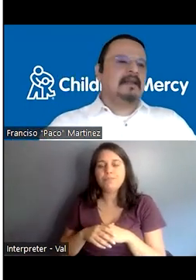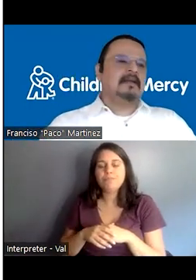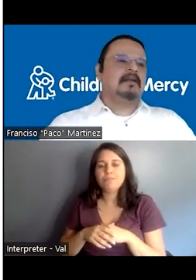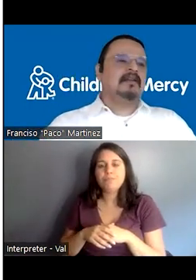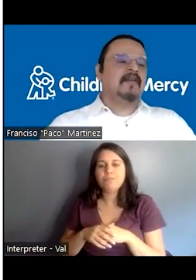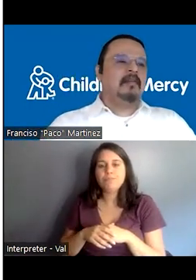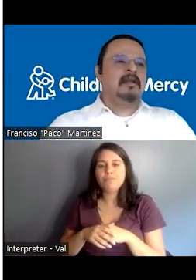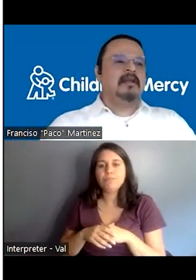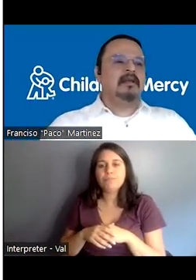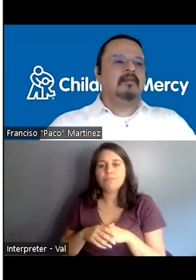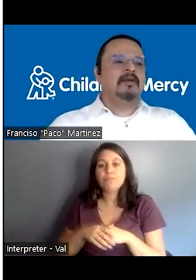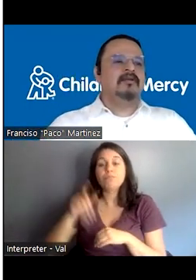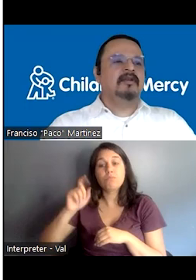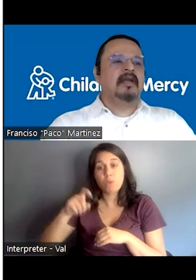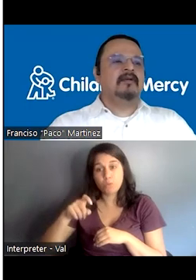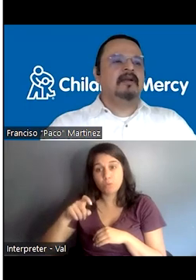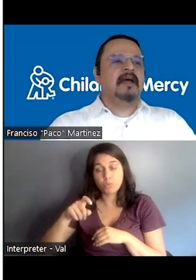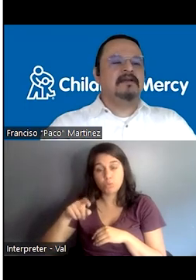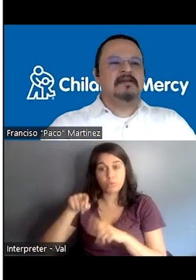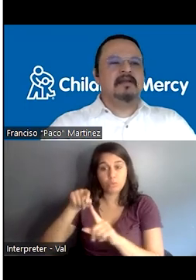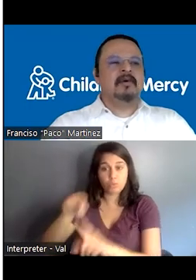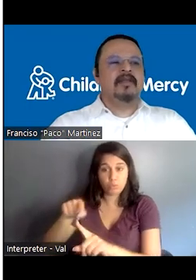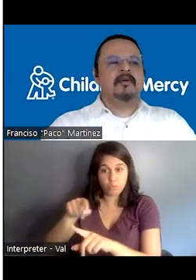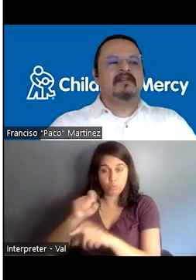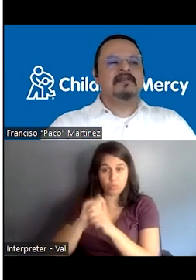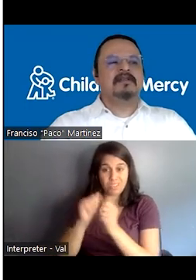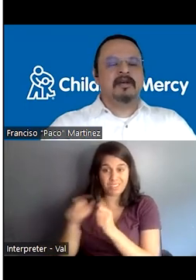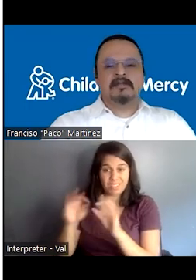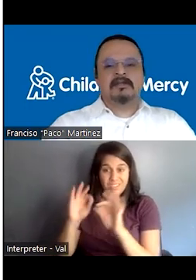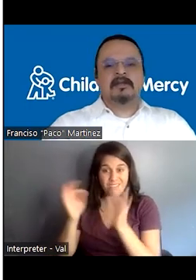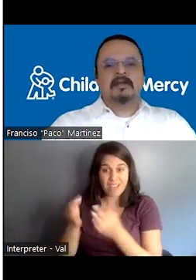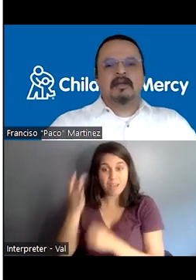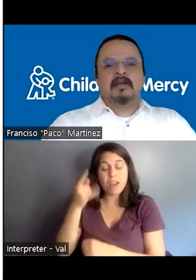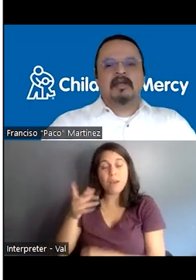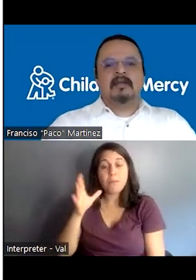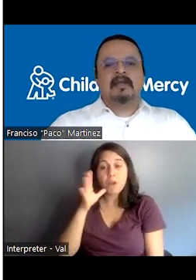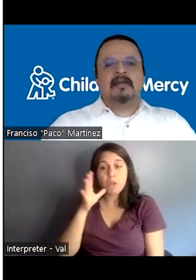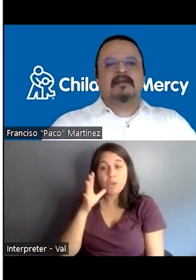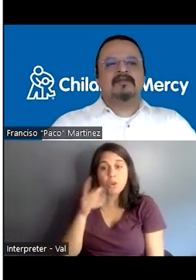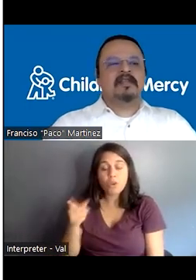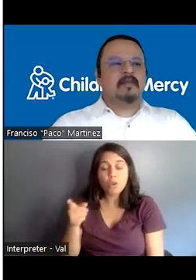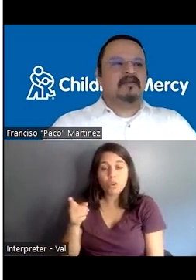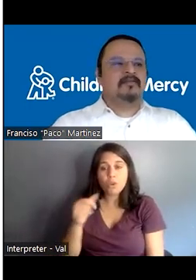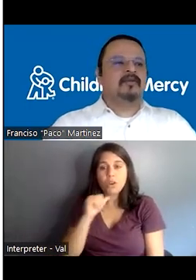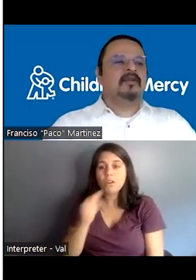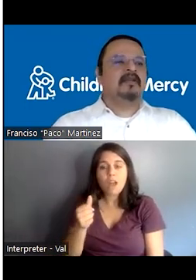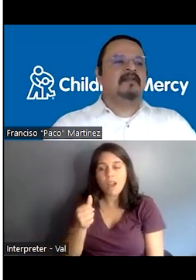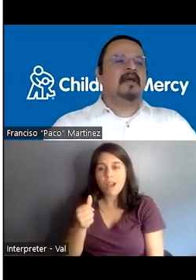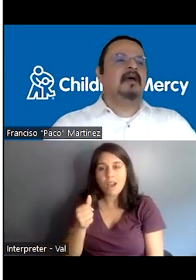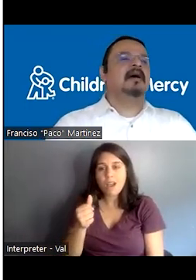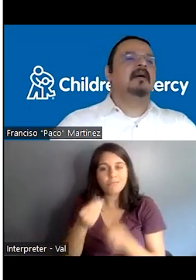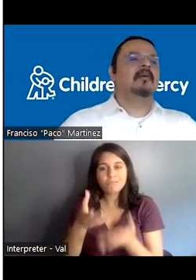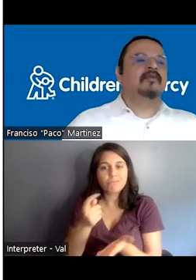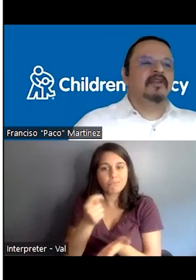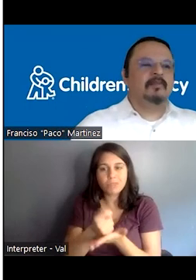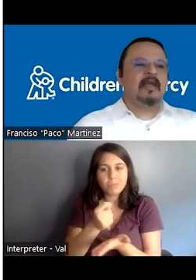hardline this family because they realized the mother was not giving the treatments for this,